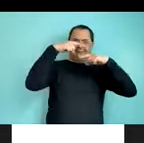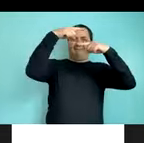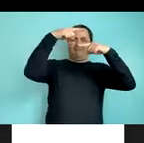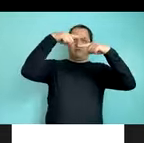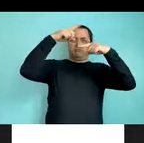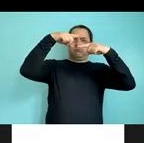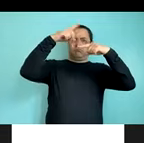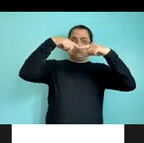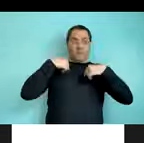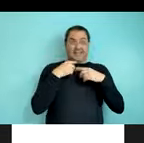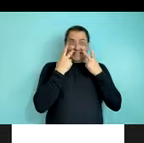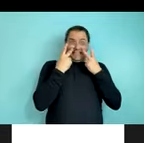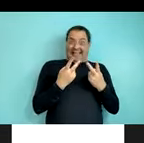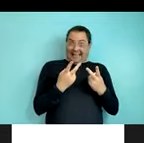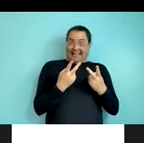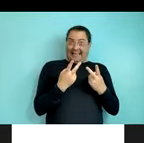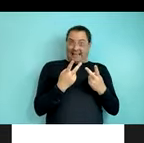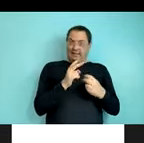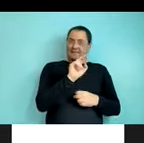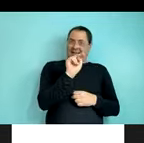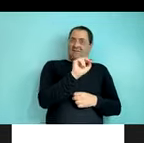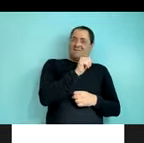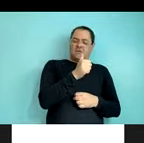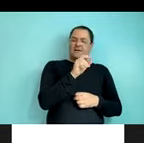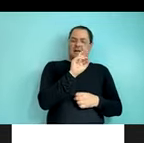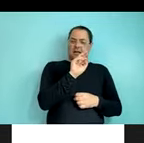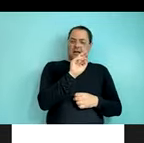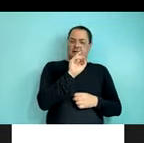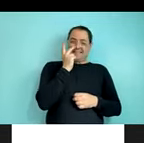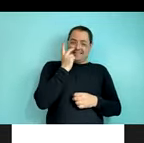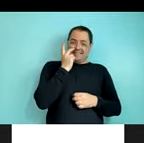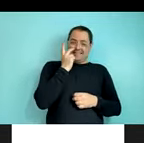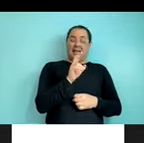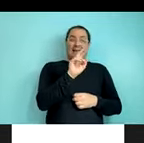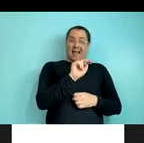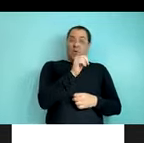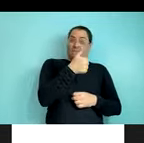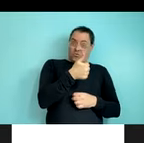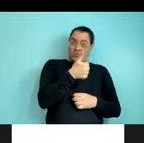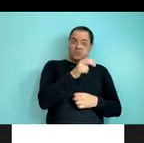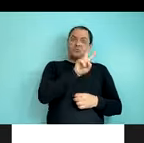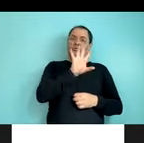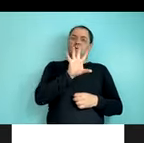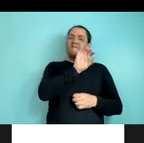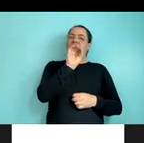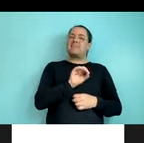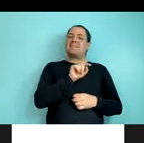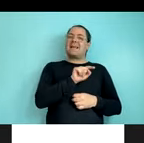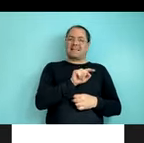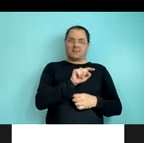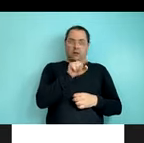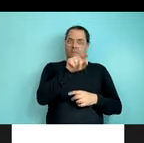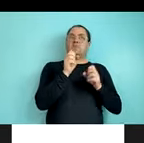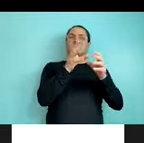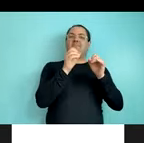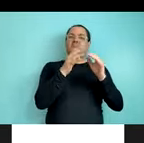the folks in that teal condition only saw the noun first order 25% of the time, they produced the noun first